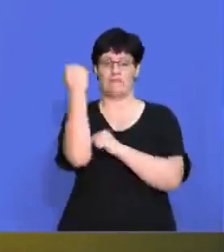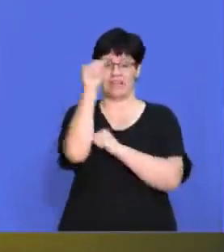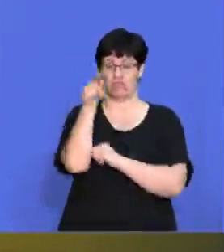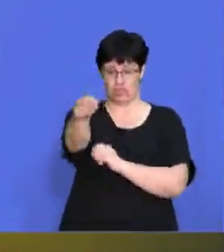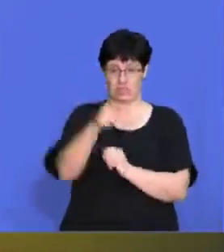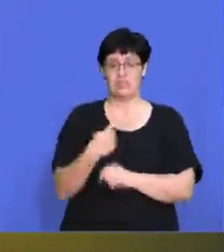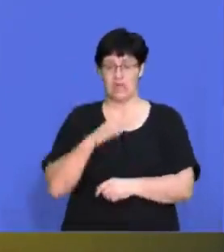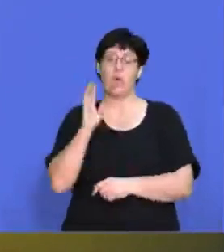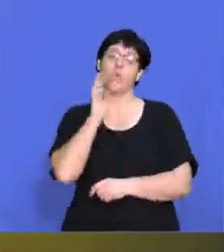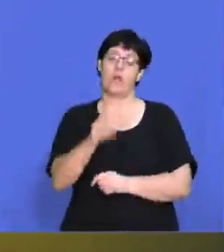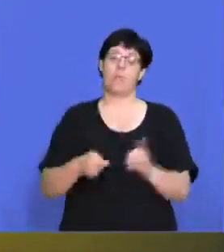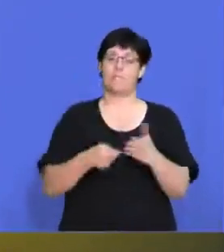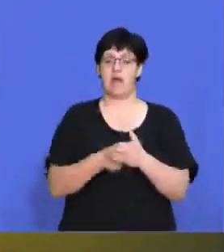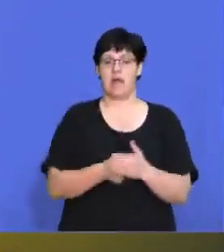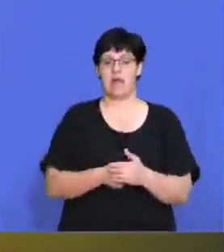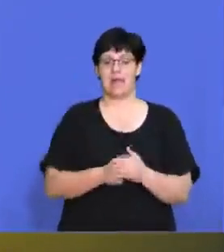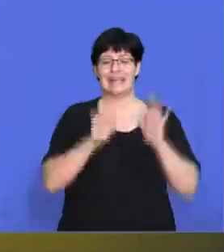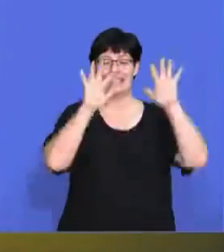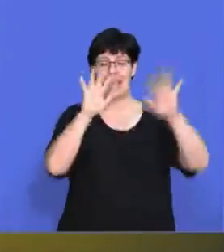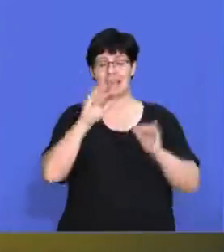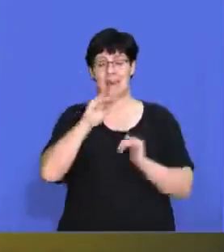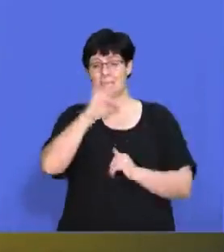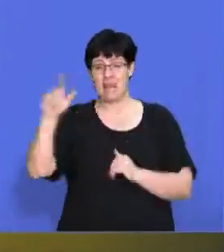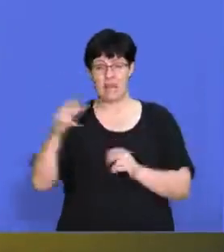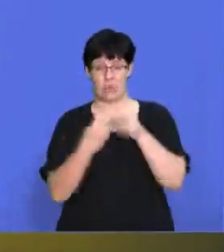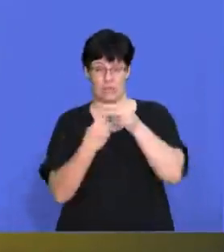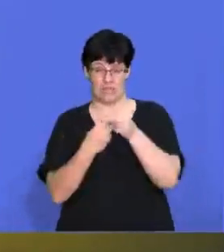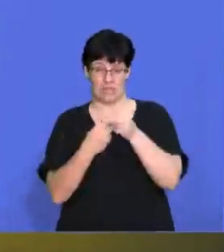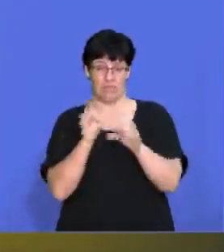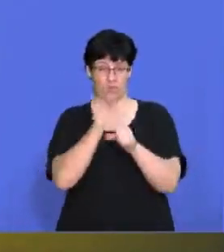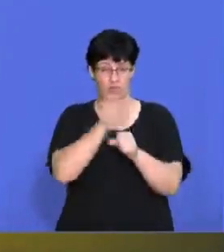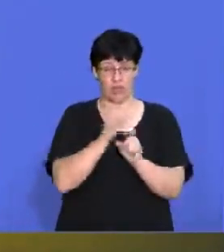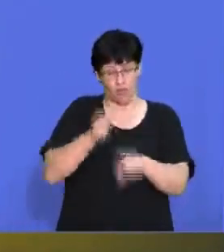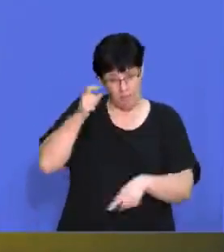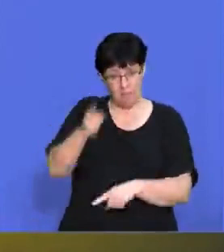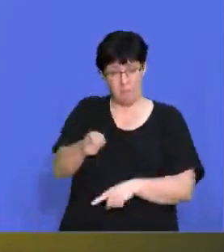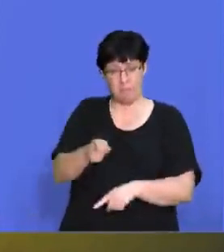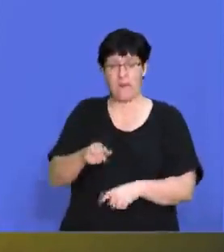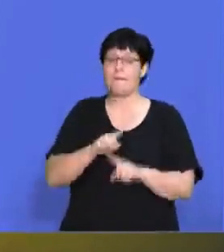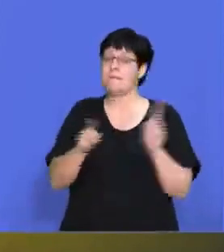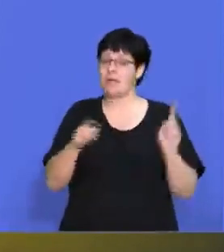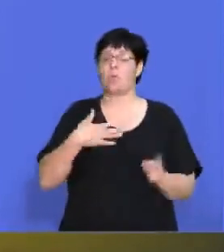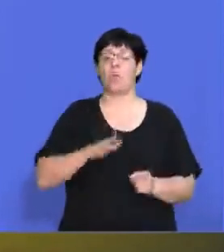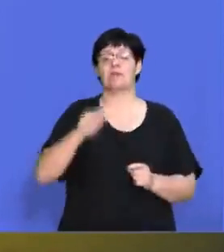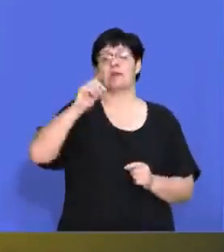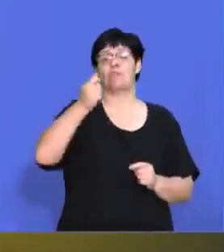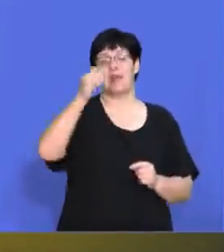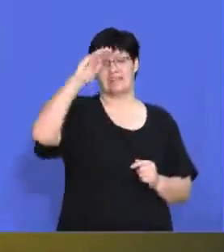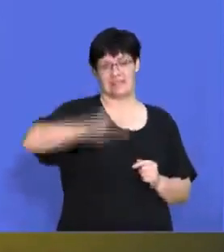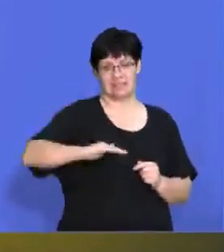going to buy 10 million units of cold drink from you. However, we want the price to be dropped by